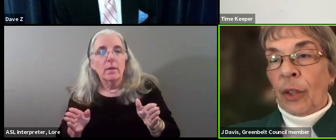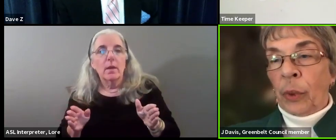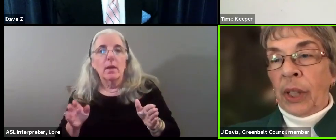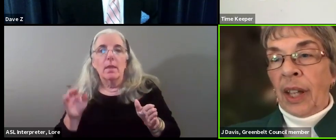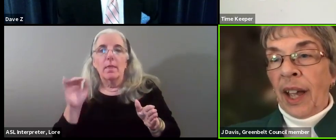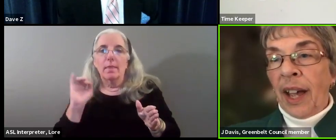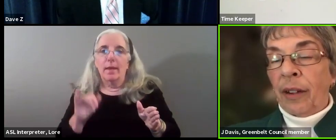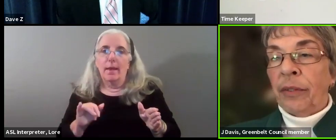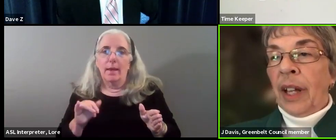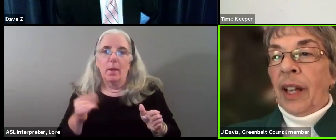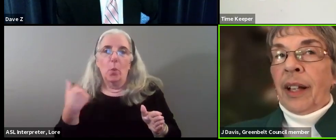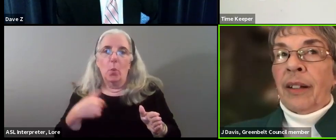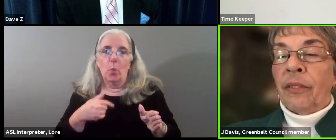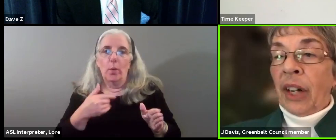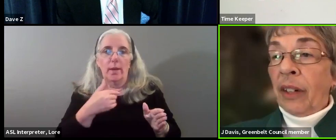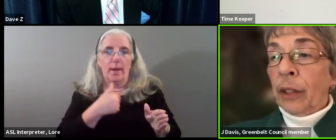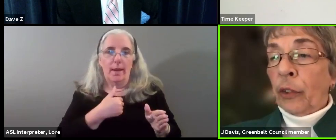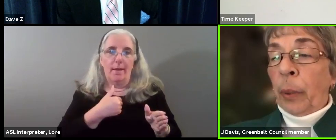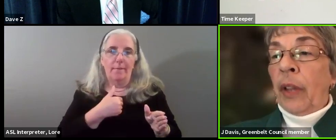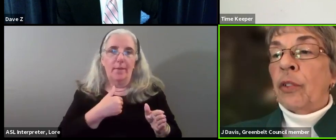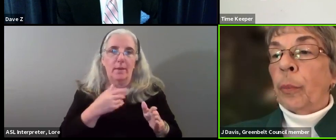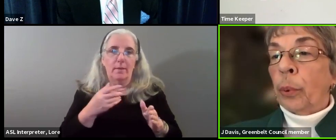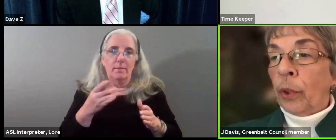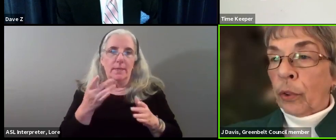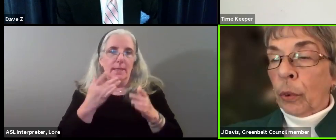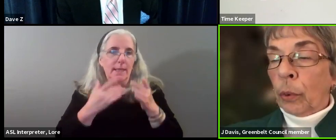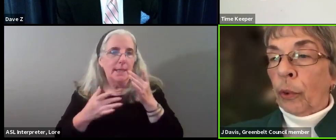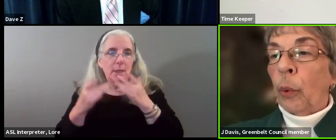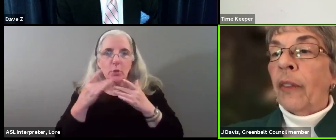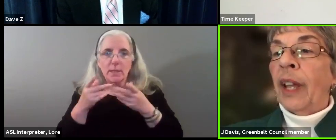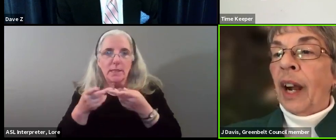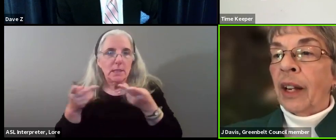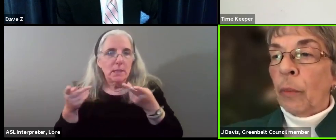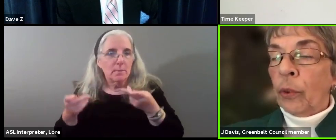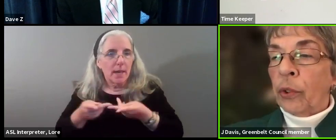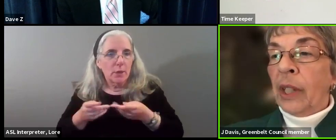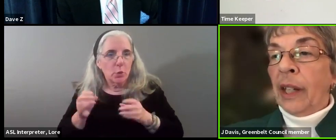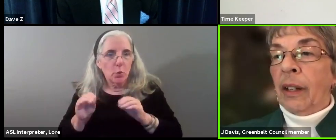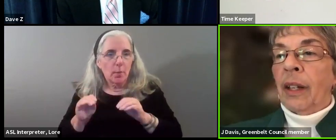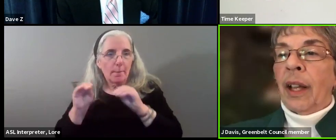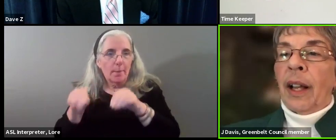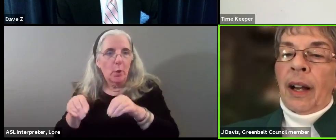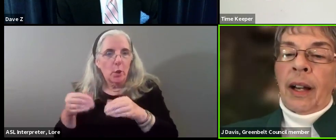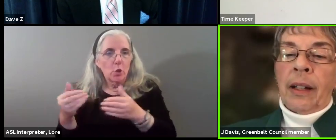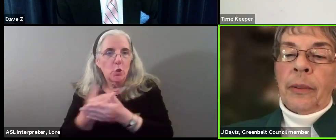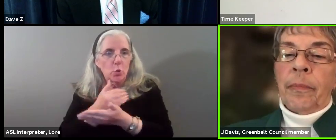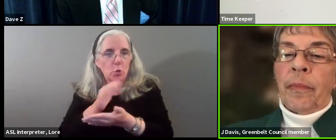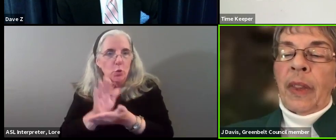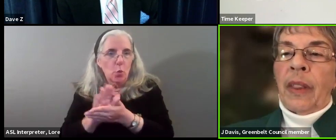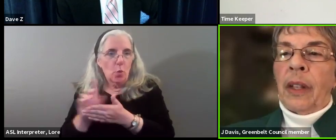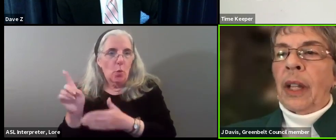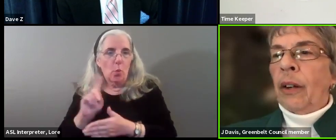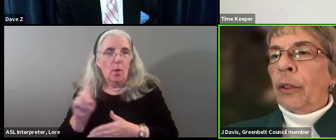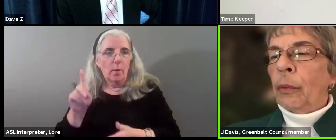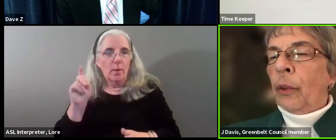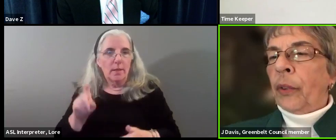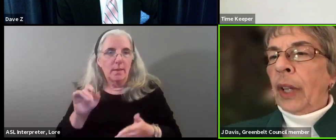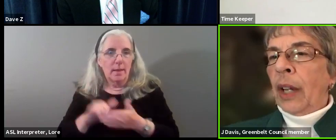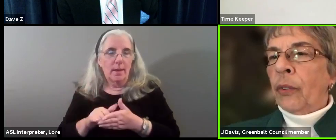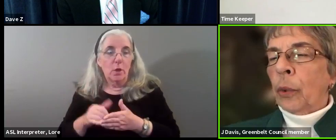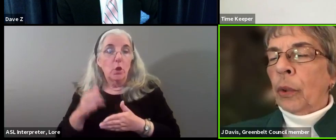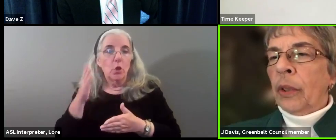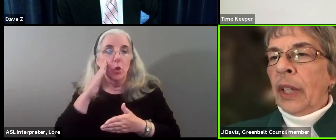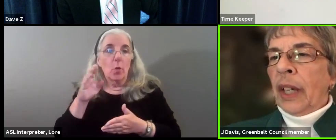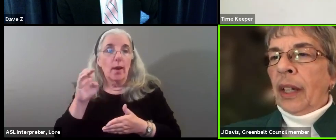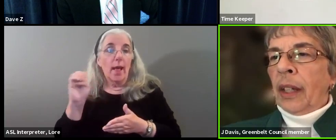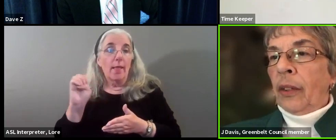is that we have very little space to put schools where they are most needed. The Eleanor Roosevelt